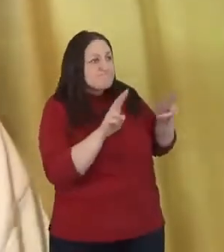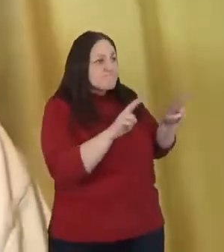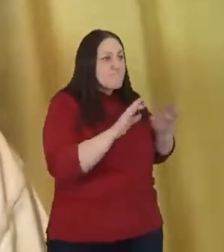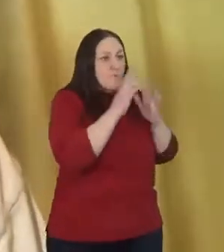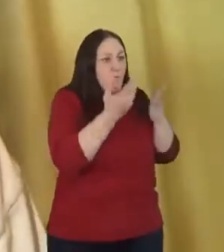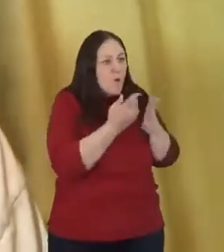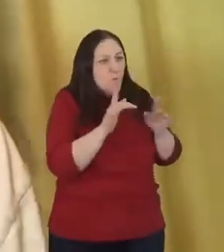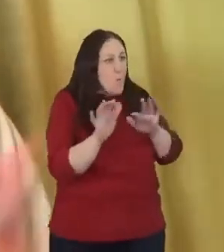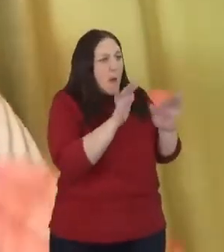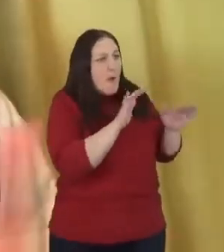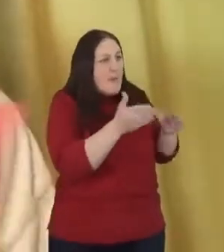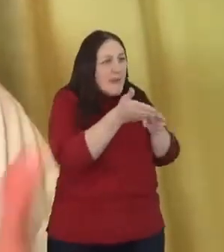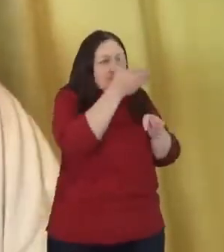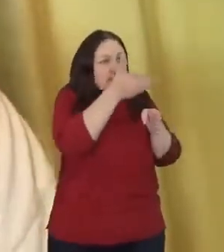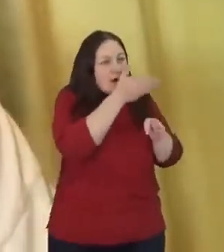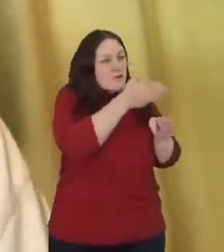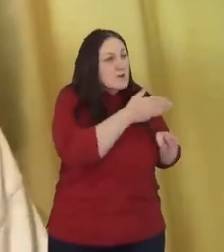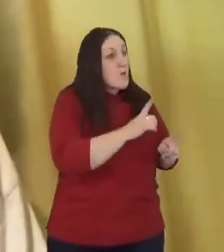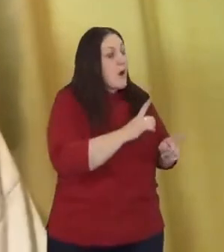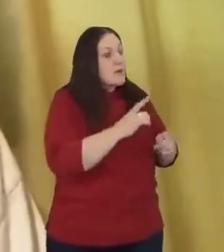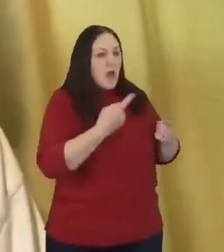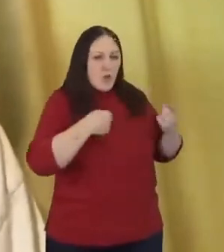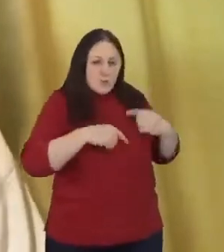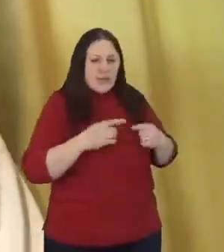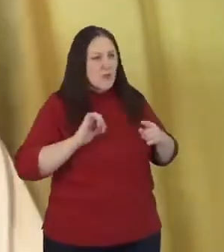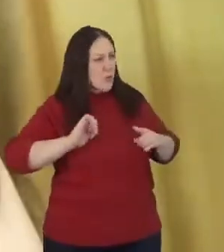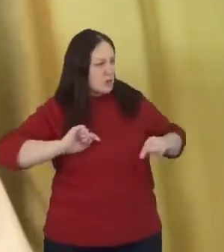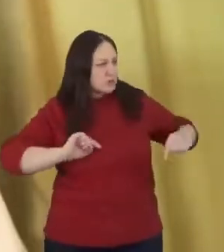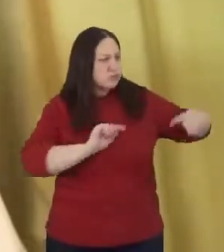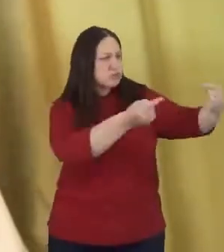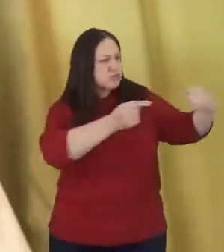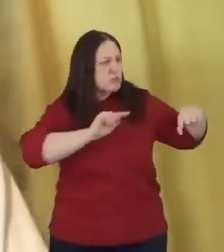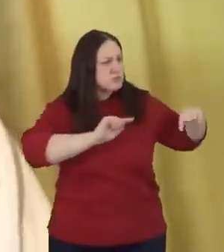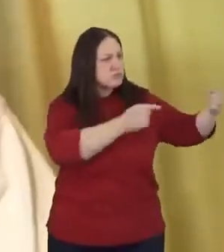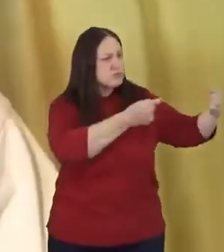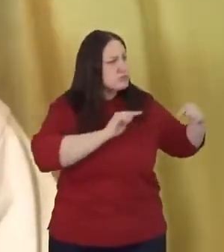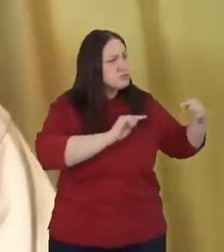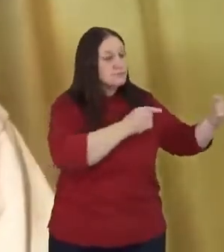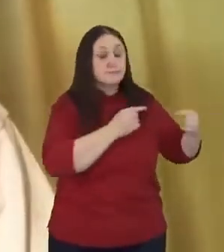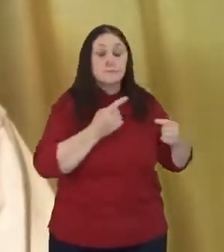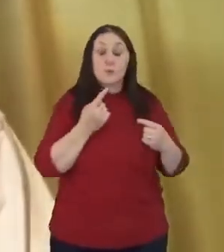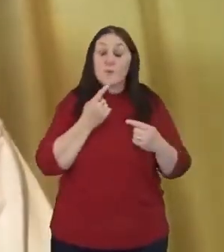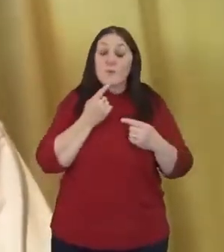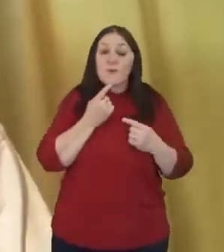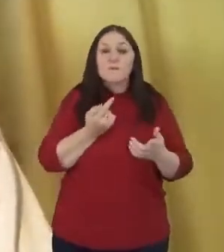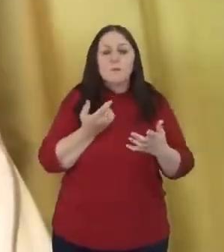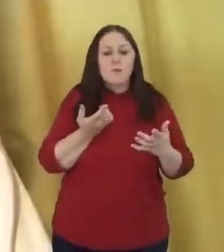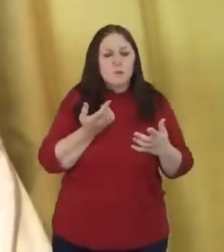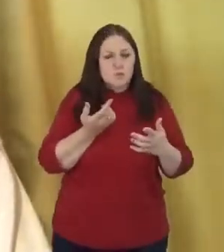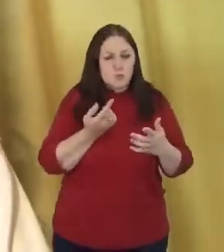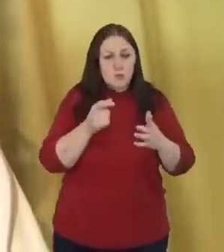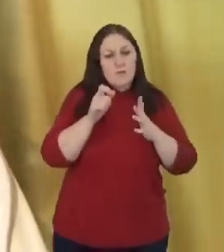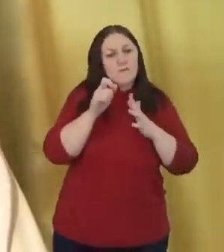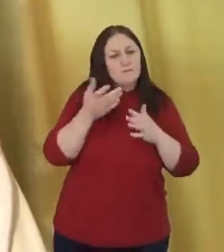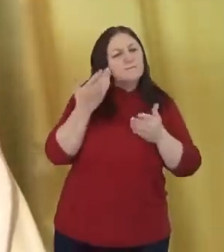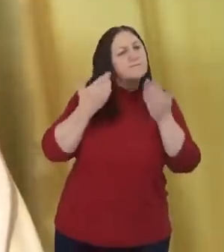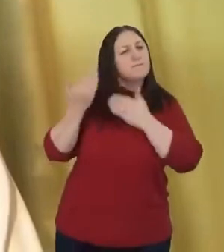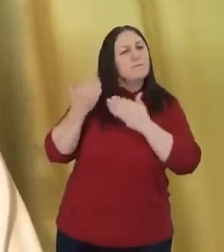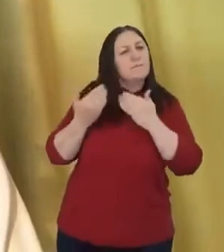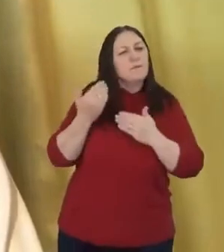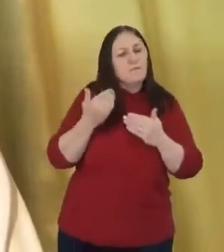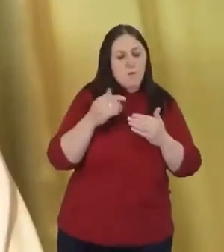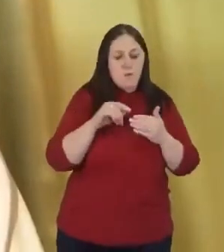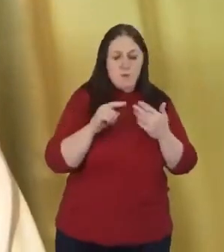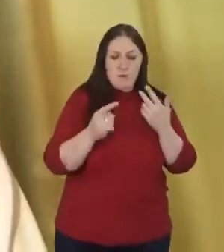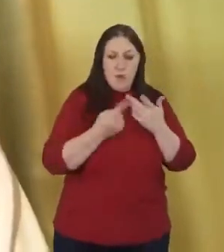us as Christians, we want to confront those on all sides. So I told you the story, um, of Papito or earlier